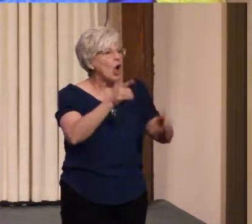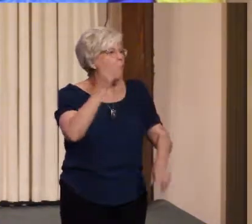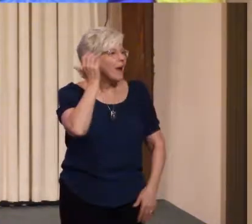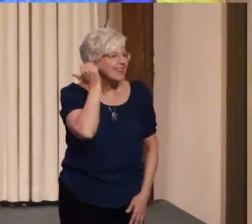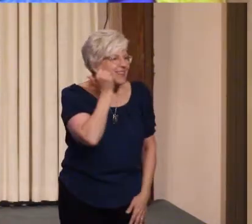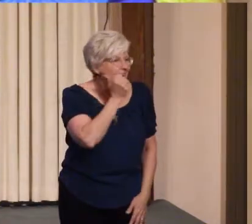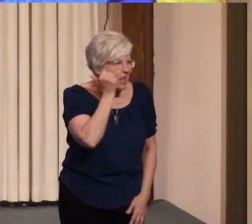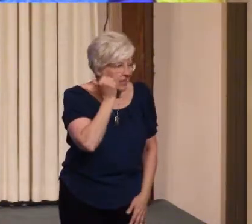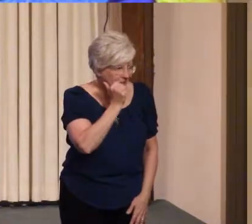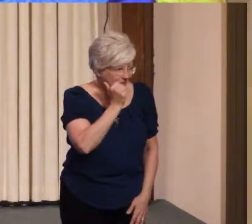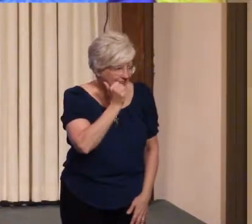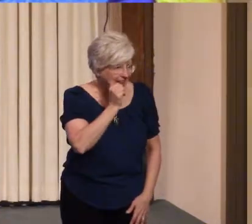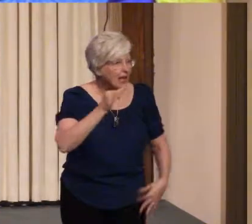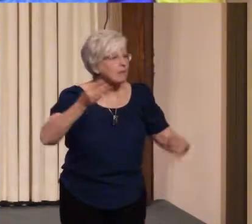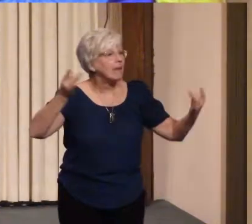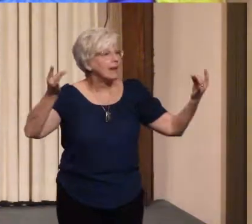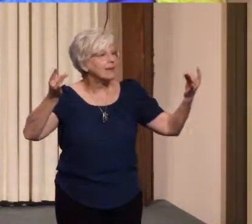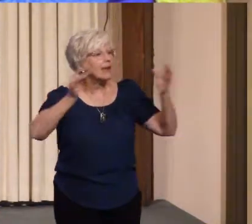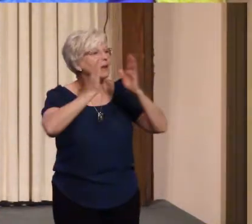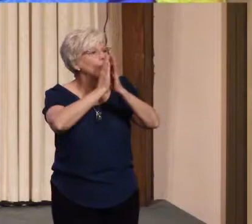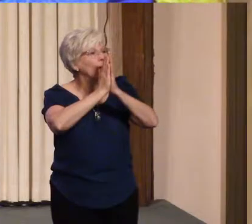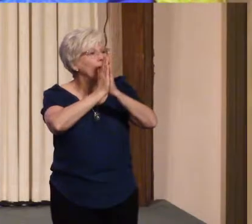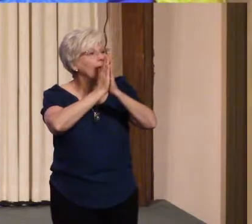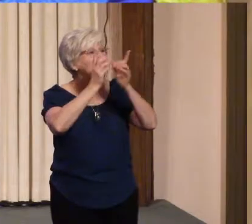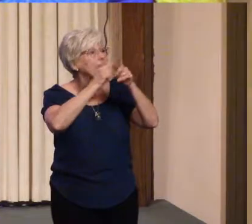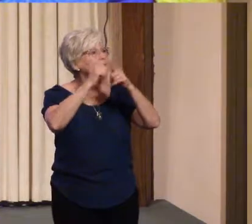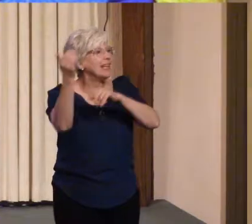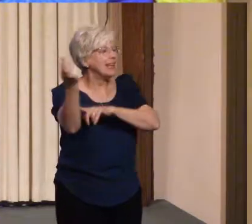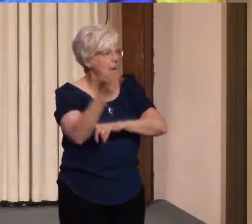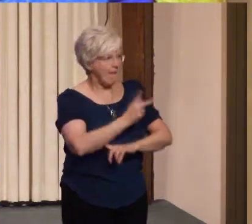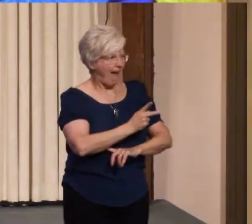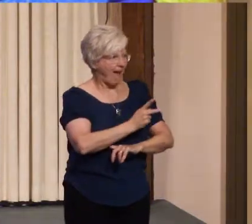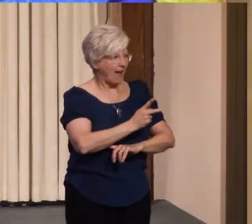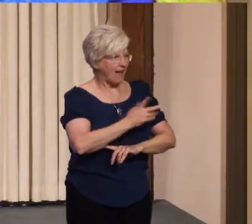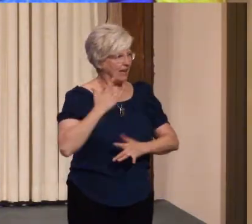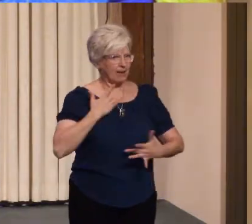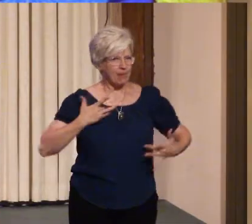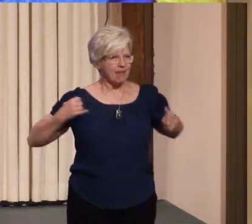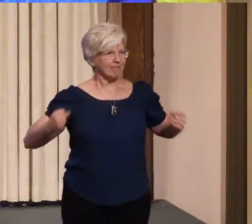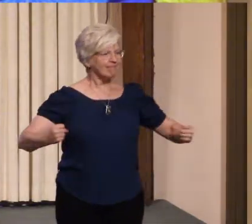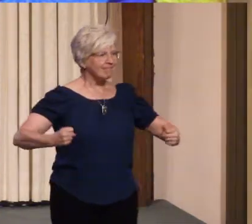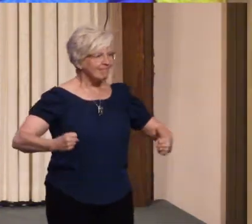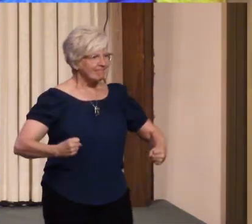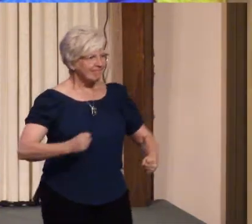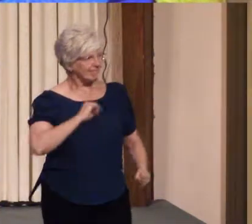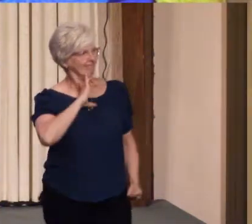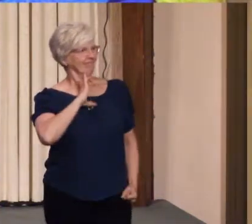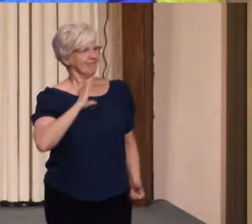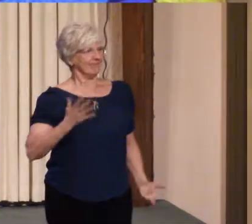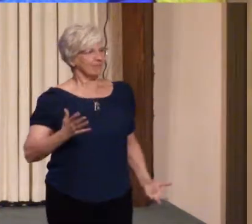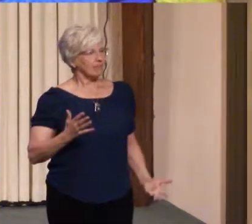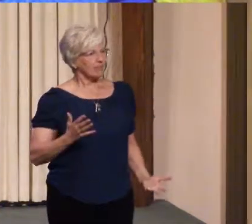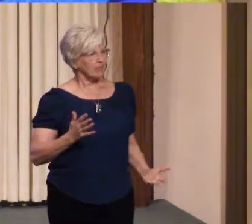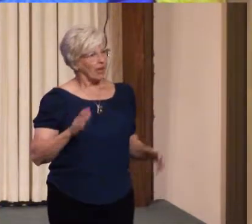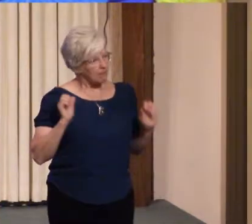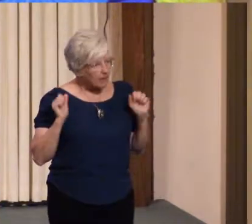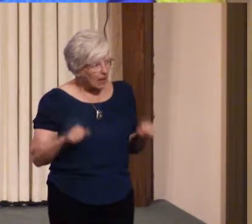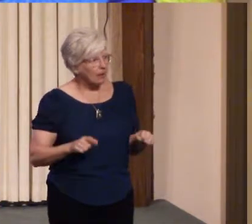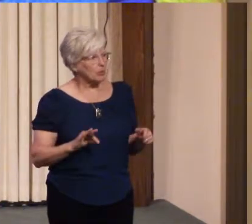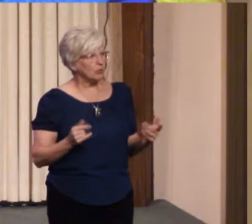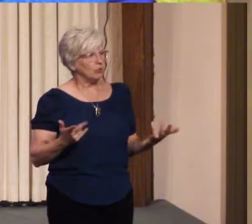meditation but then he'd come back and he'd be all charged up and he would be able to do the things that